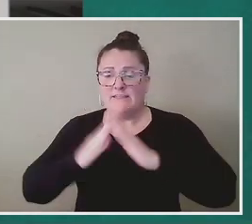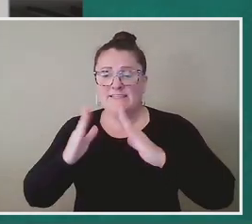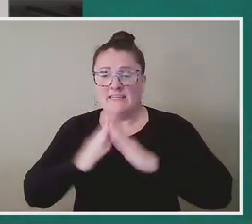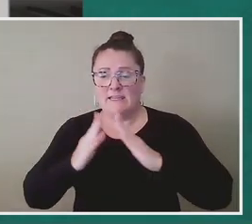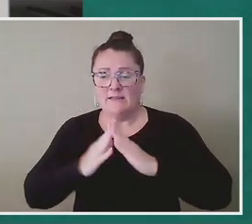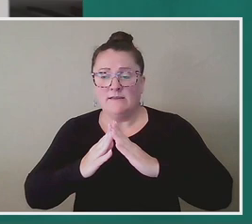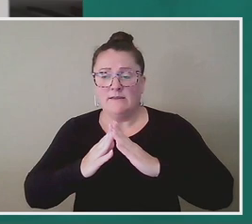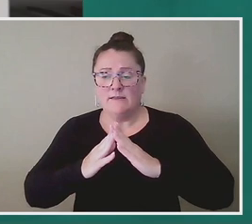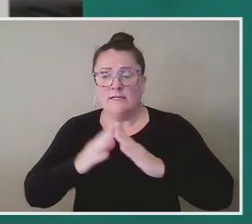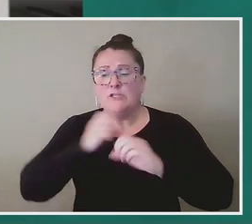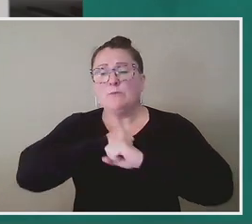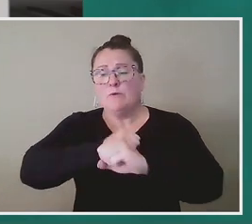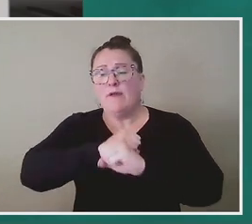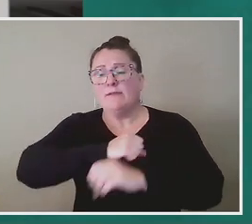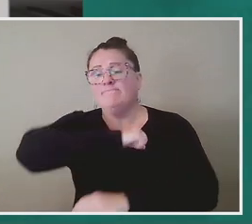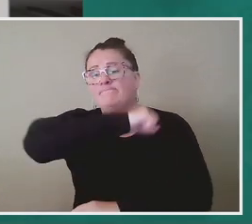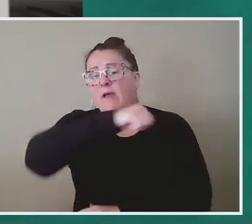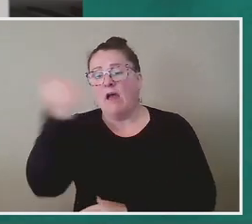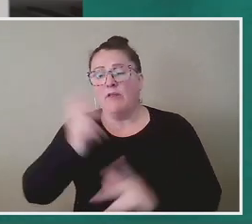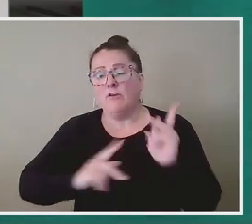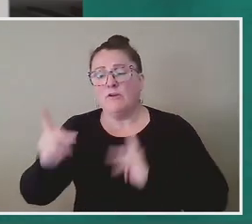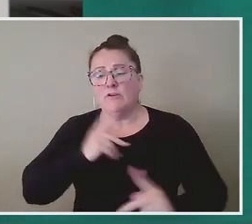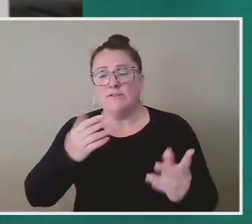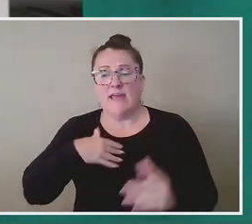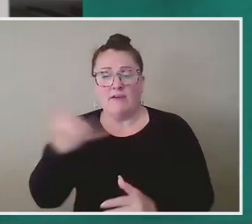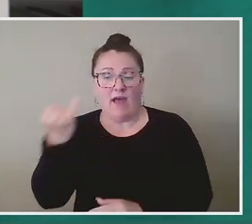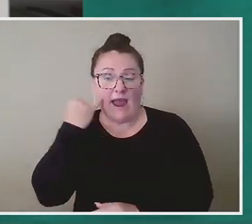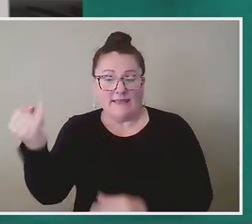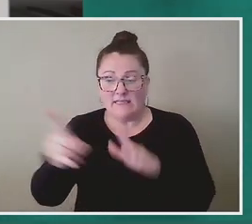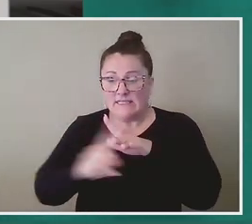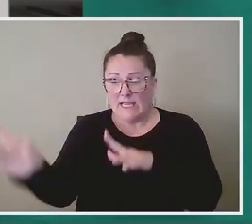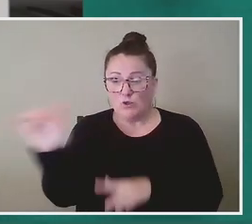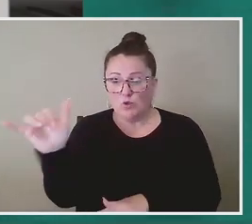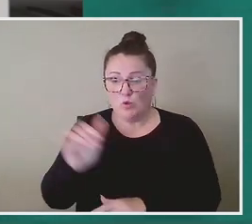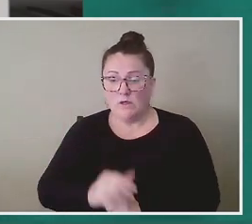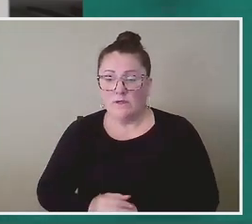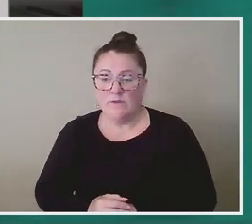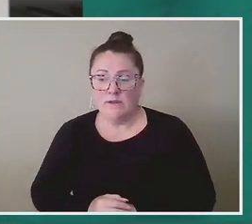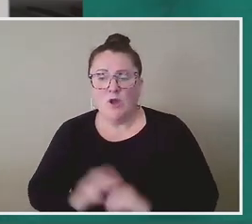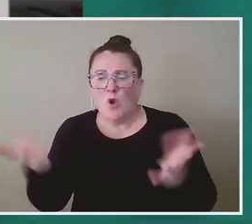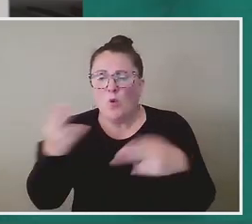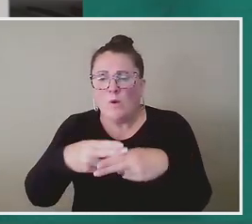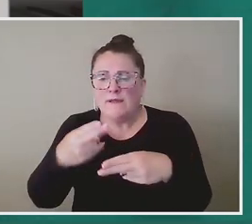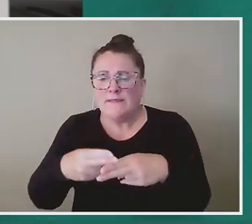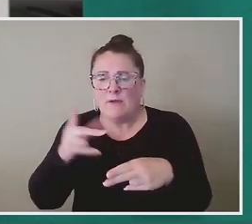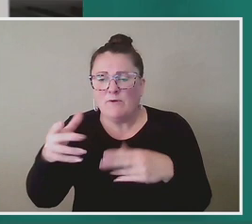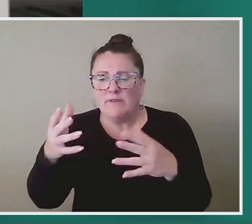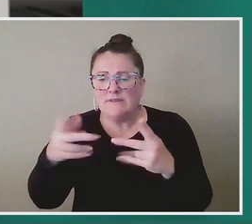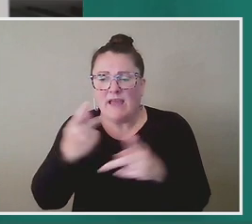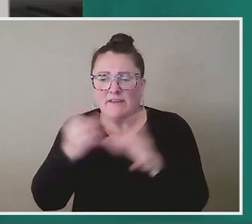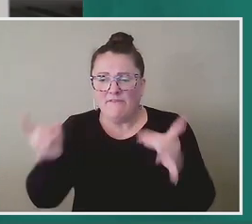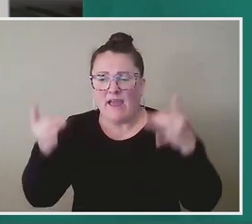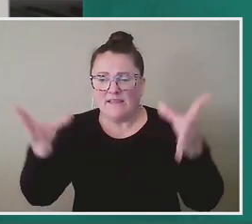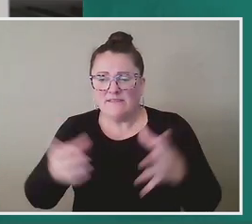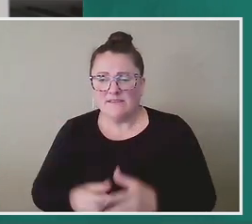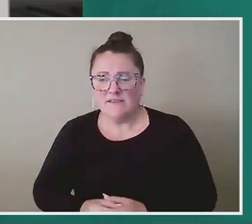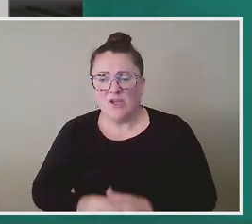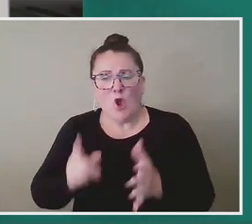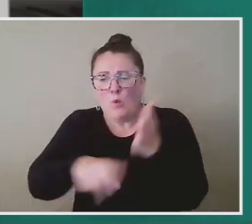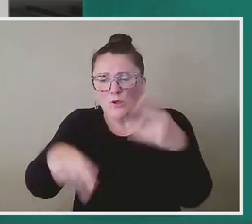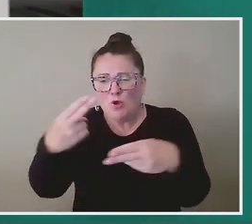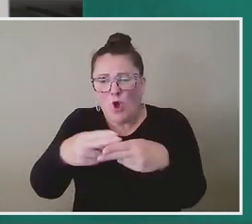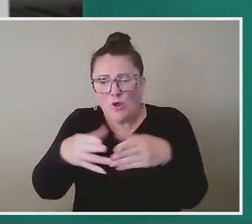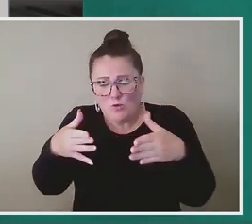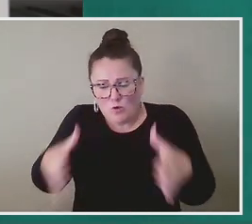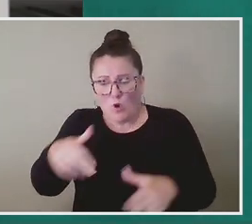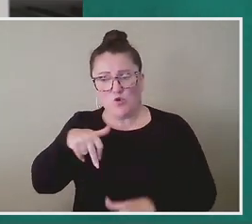prevent the others from getting any ideas. What name is there for this sort of violence? What do you call it when the road you